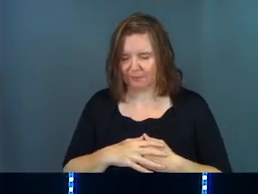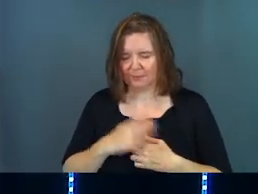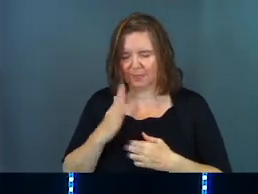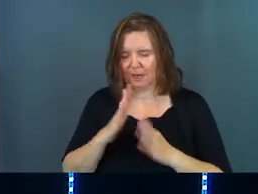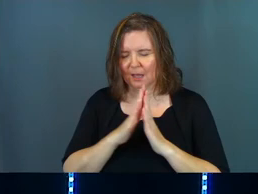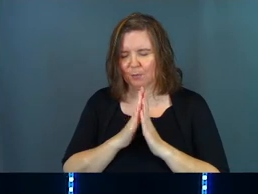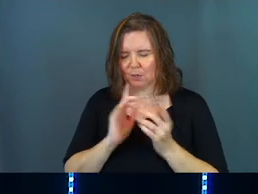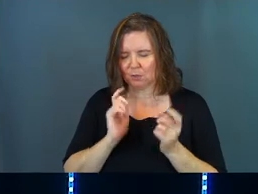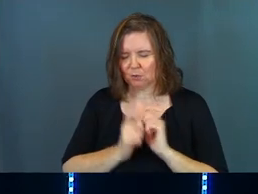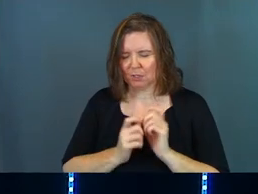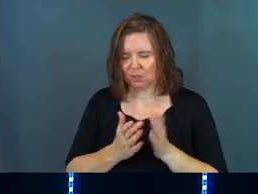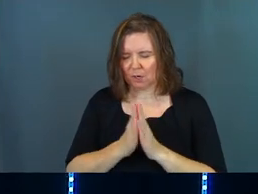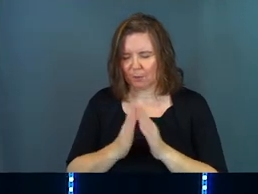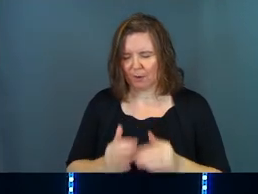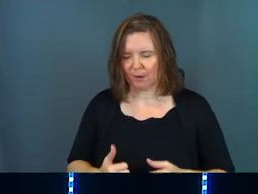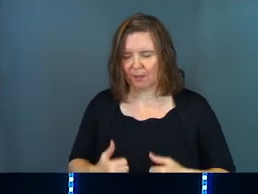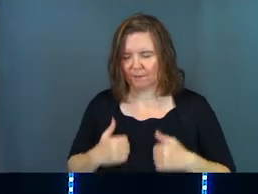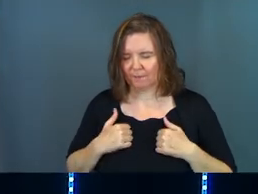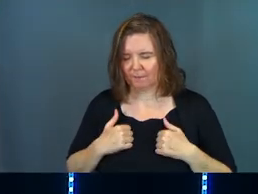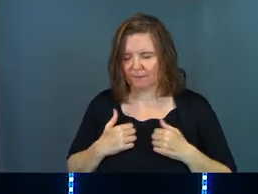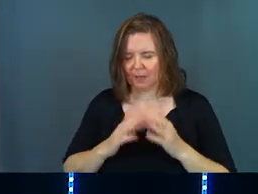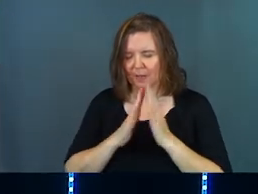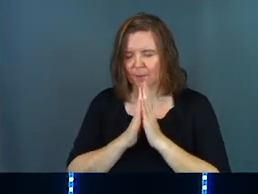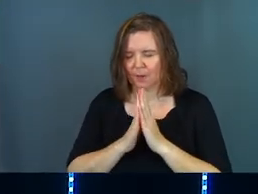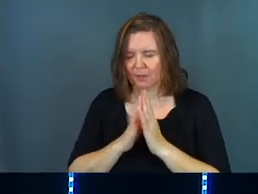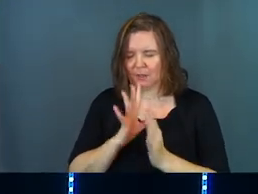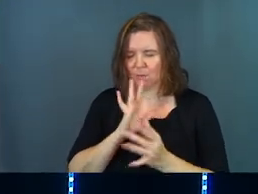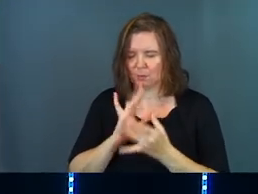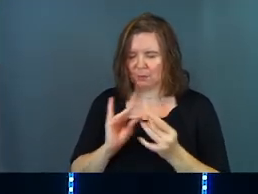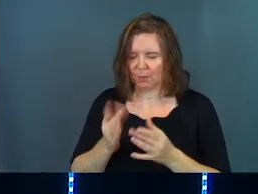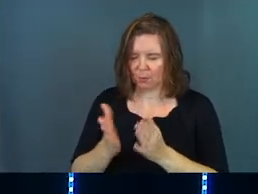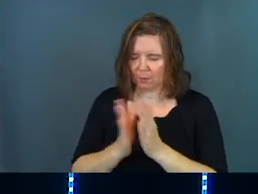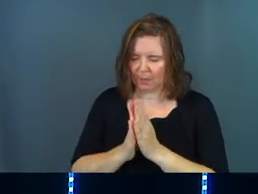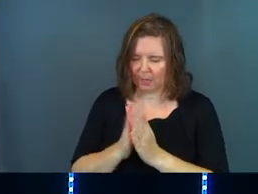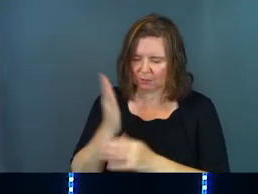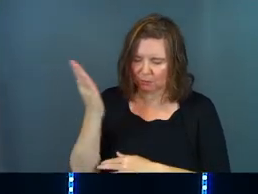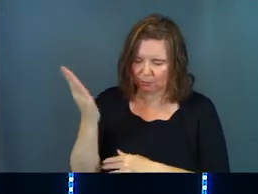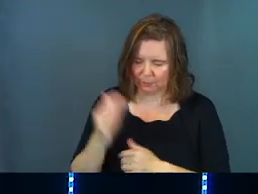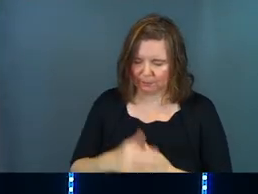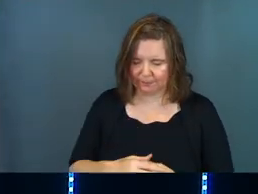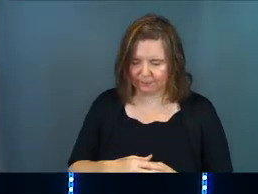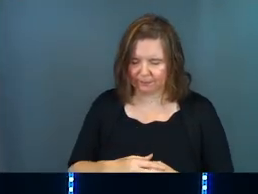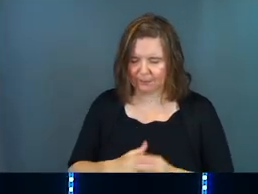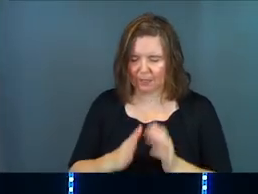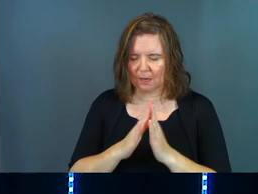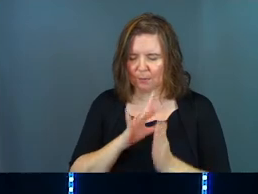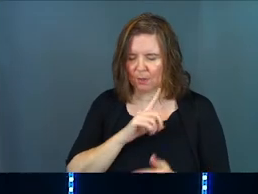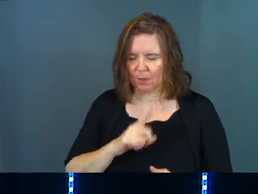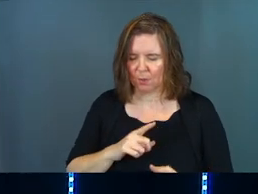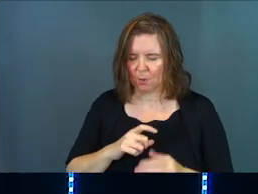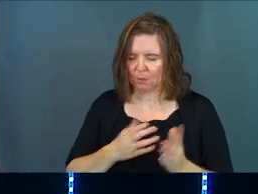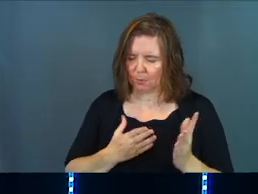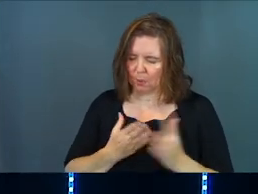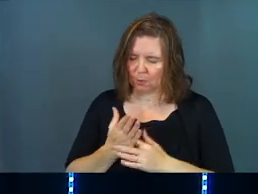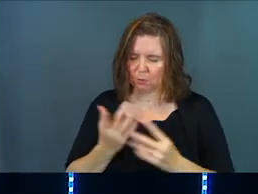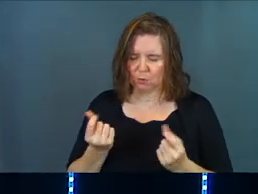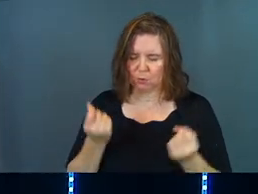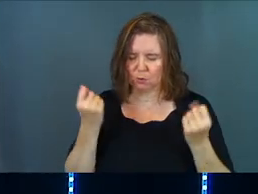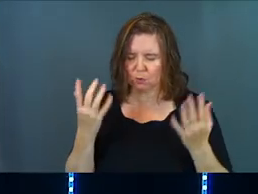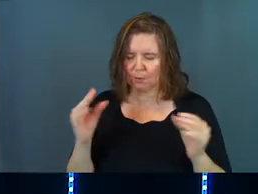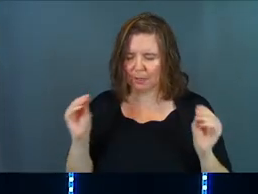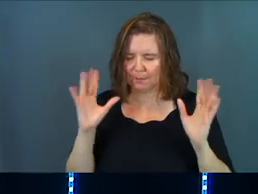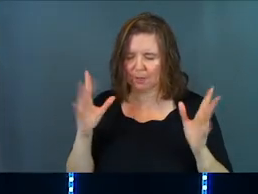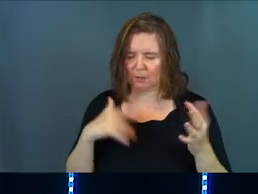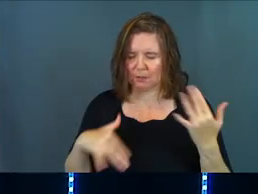God, and I pray you'd change our prayer life. And I pray that you would speak when we ask you. And I pray, Lord, that you would break through and do so many